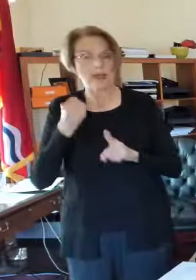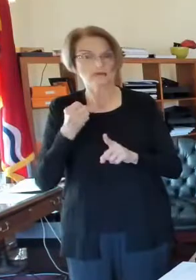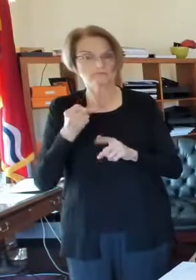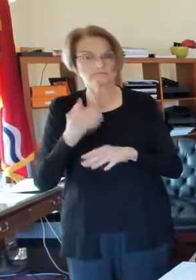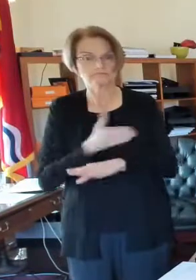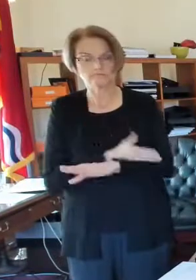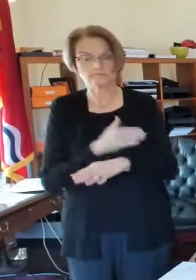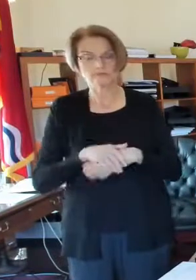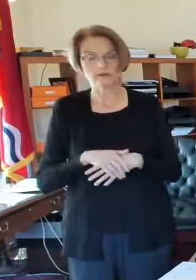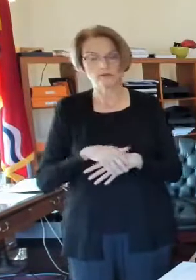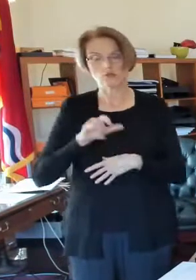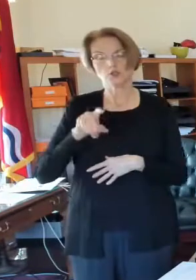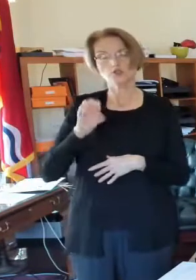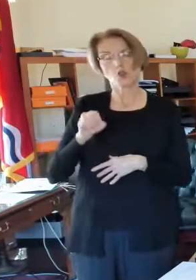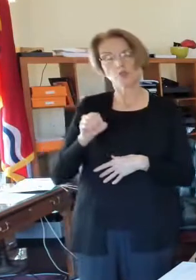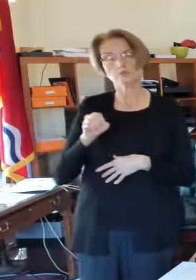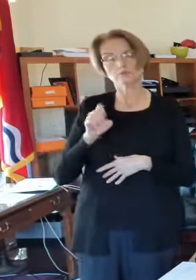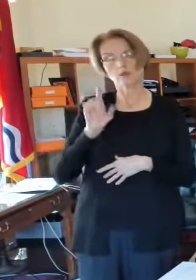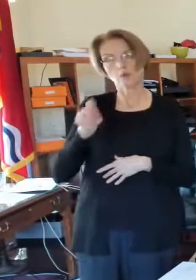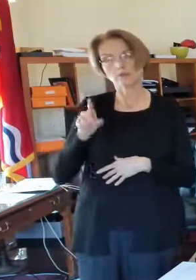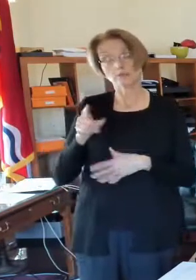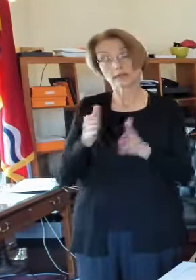will you be running for a second term?